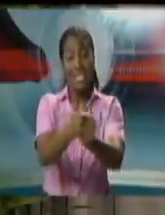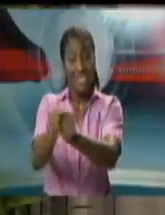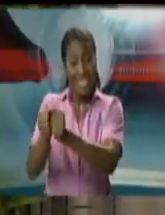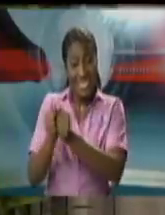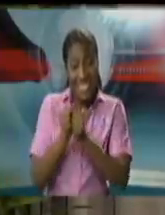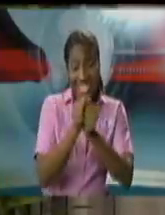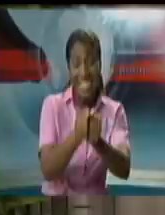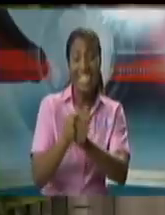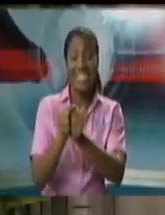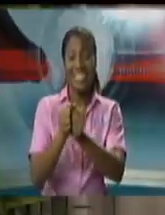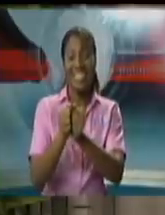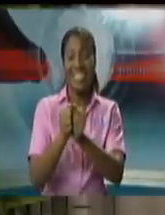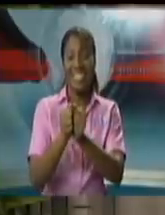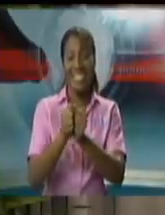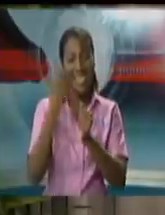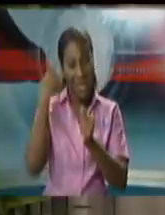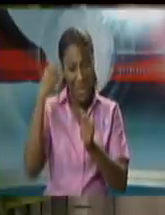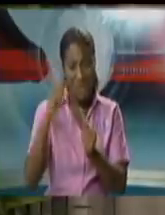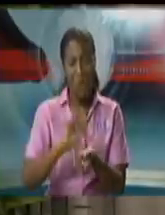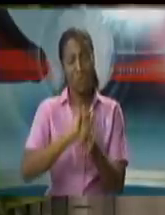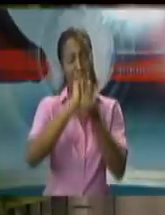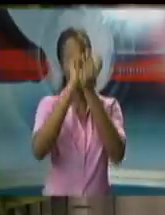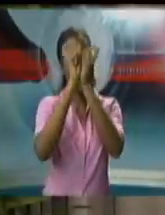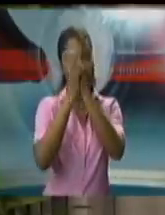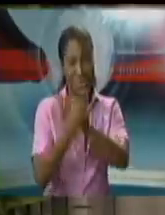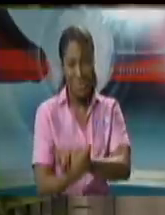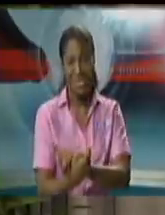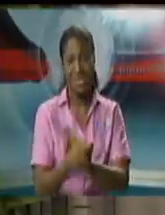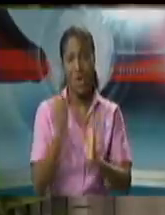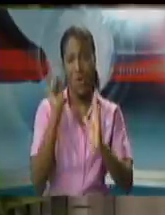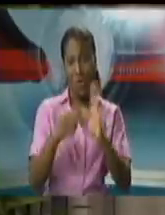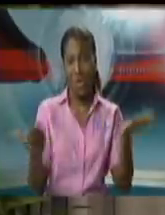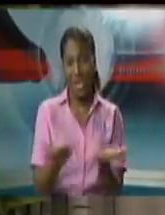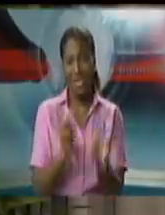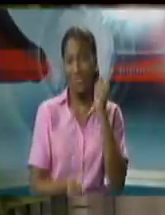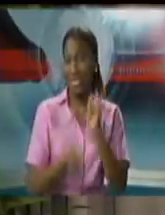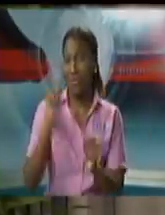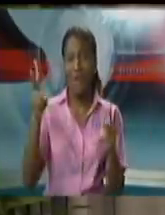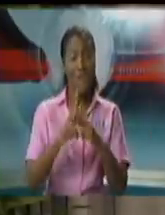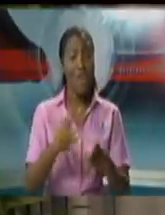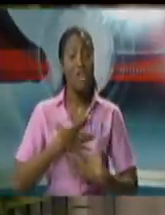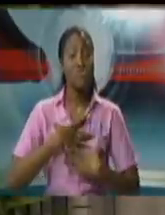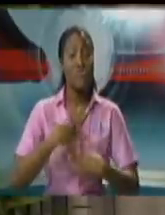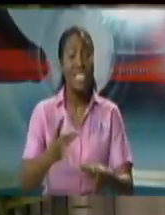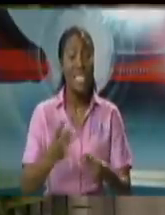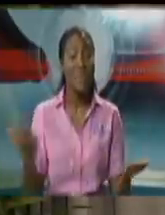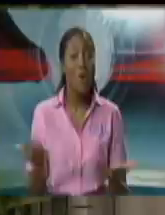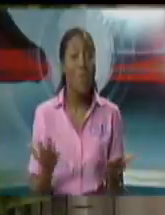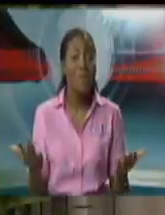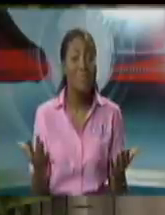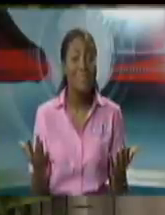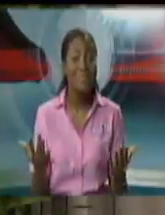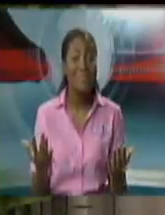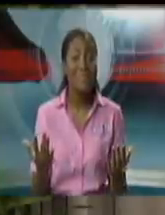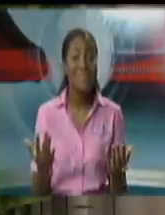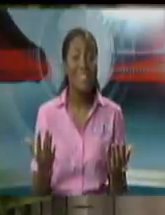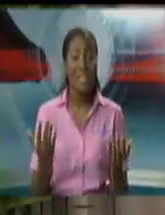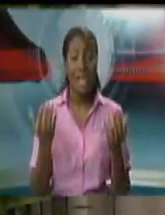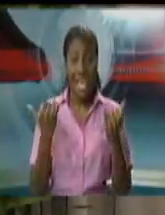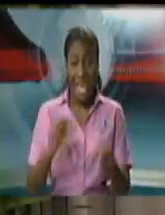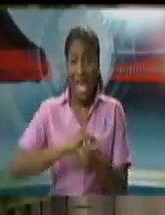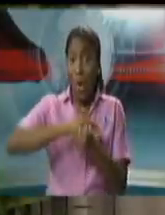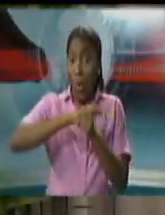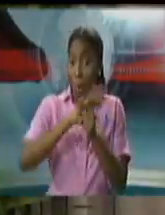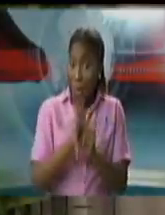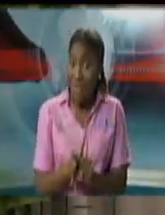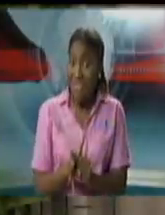very significant reforms in this country. It's quite interesting that this situation of COVID in Trinidad